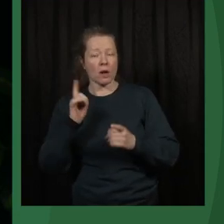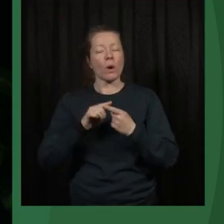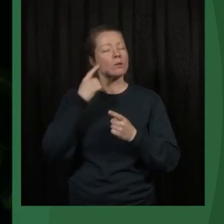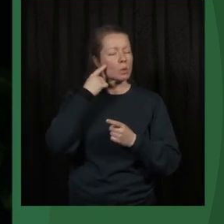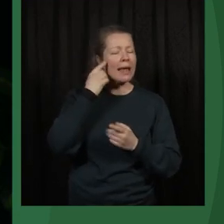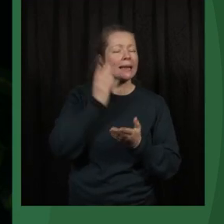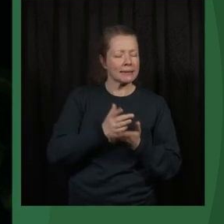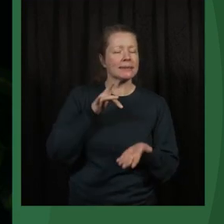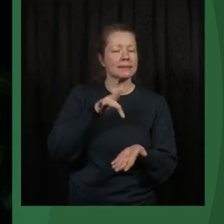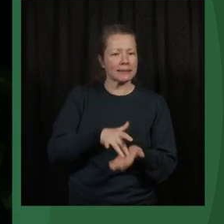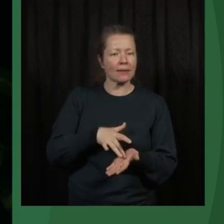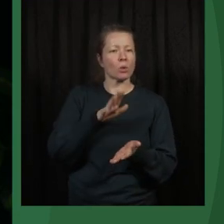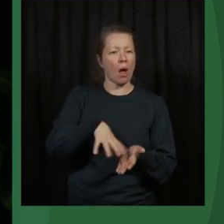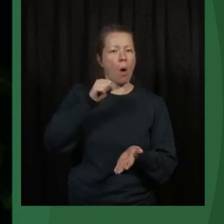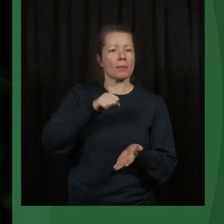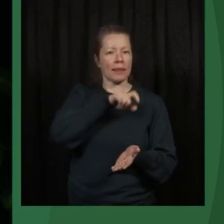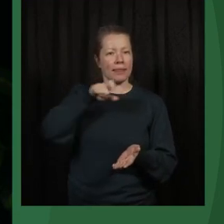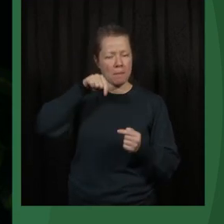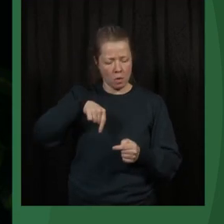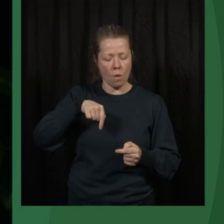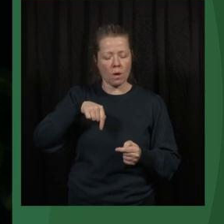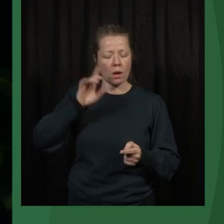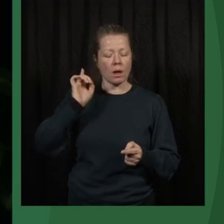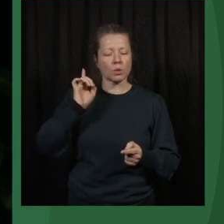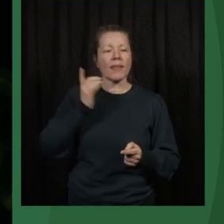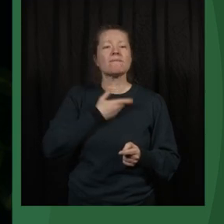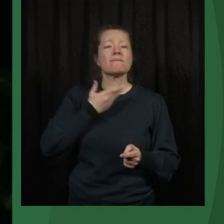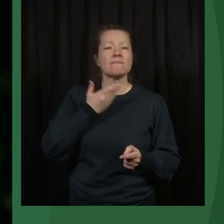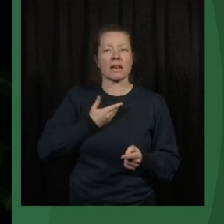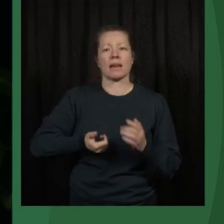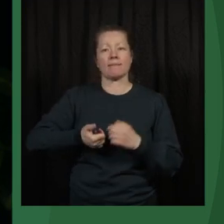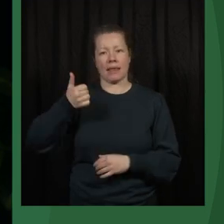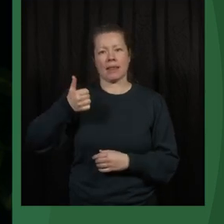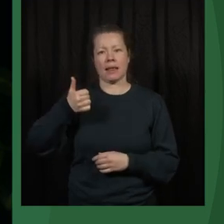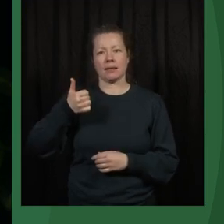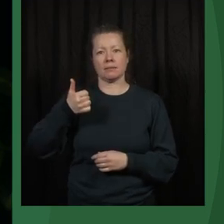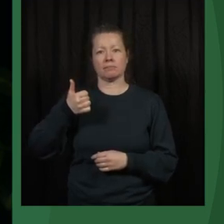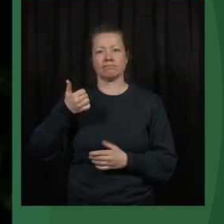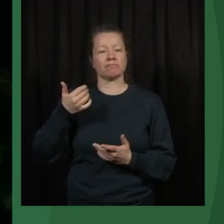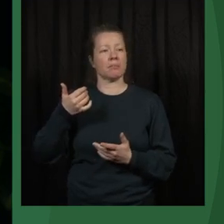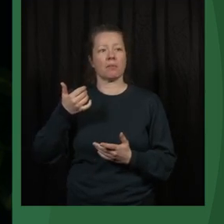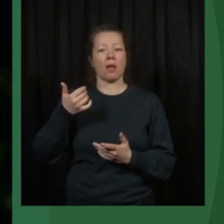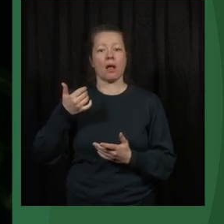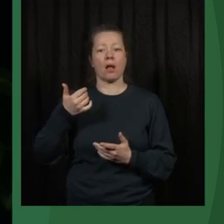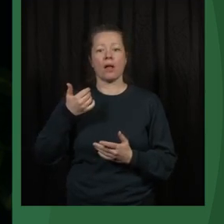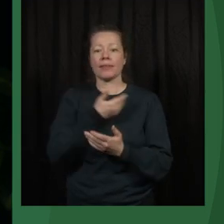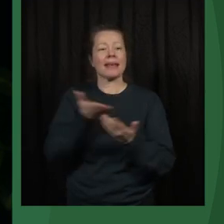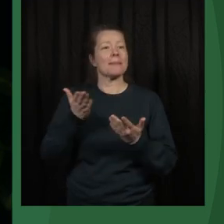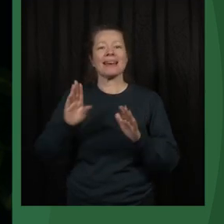place to address this. It's very important that this is not donor-driven.